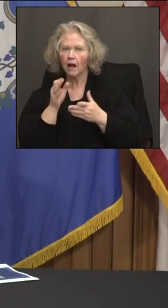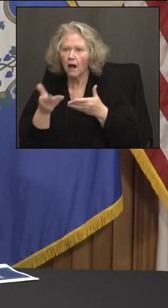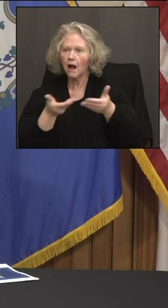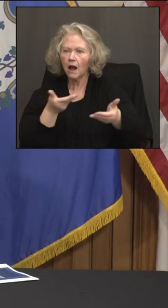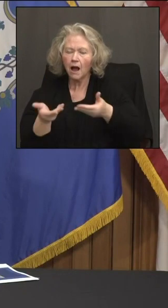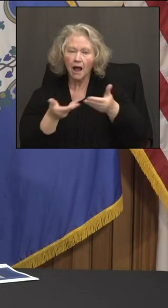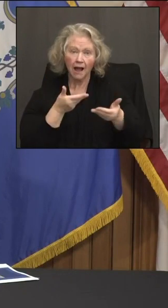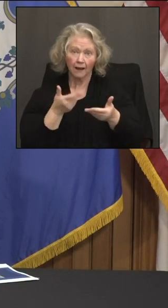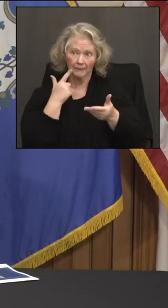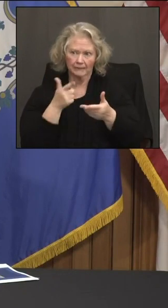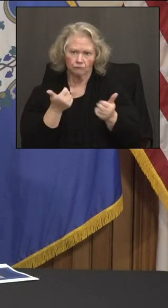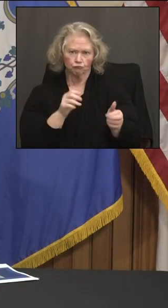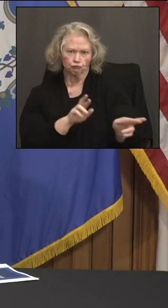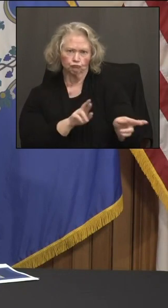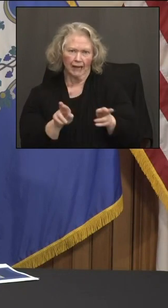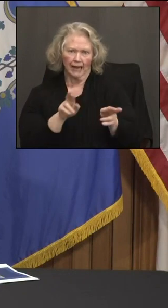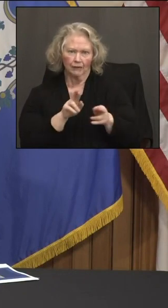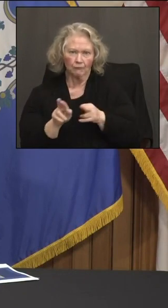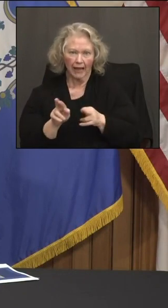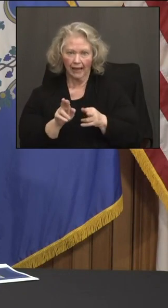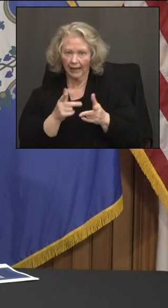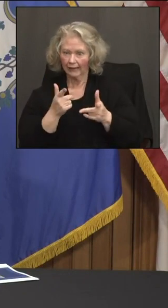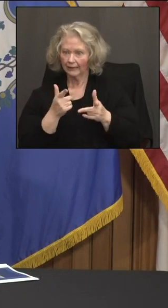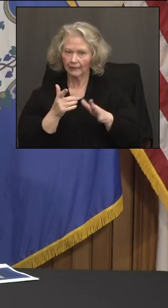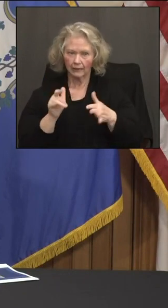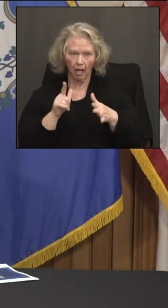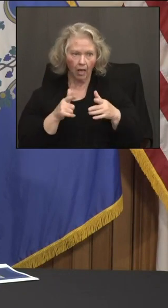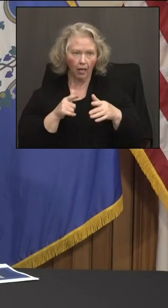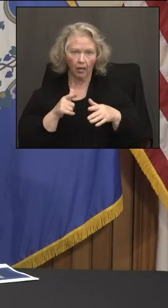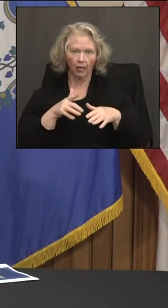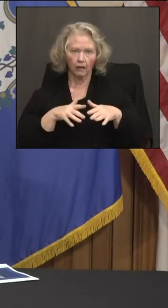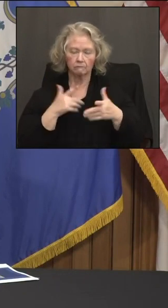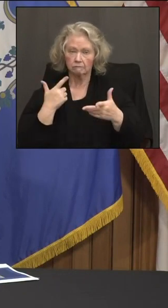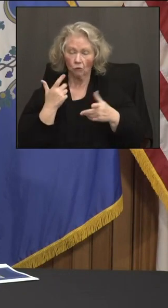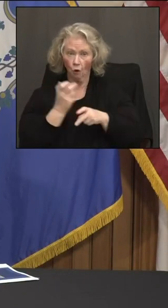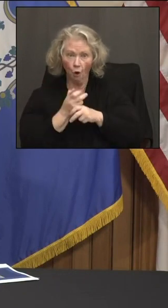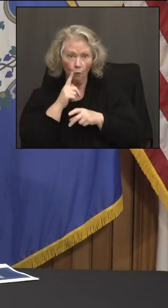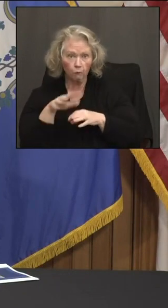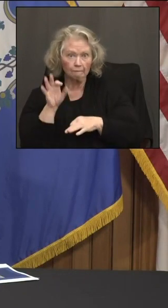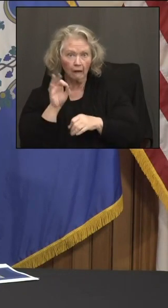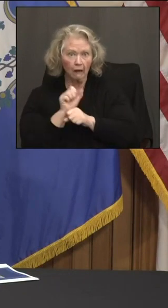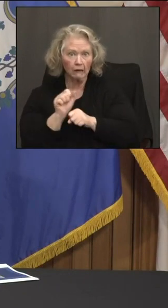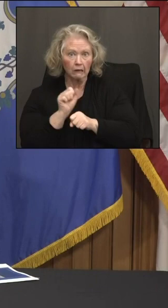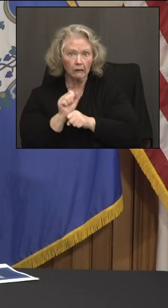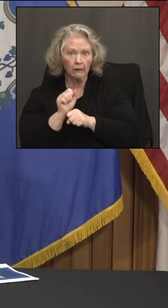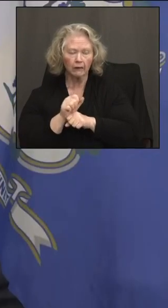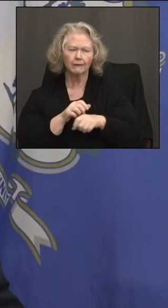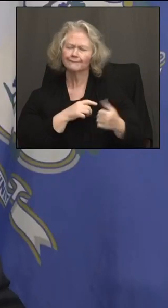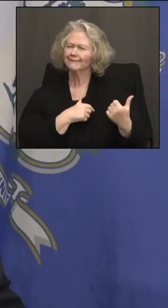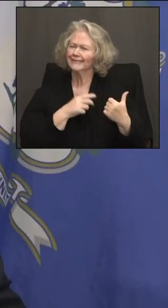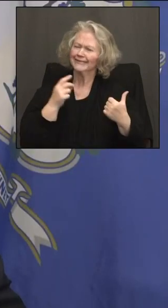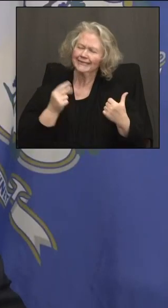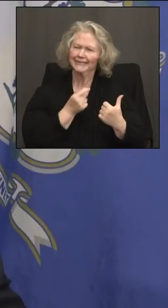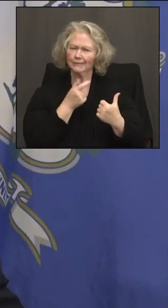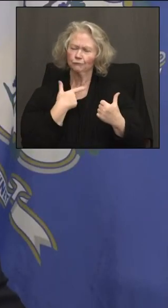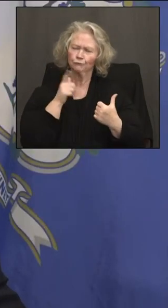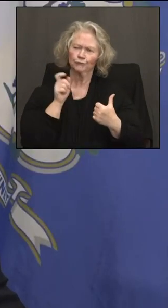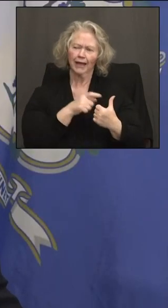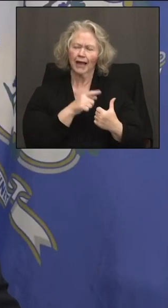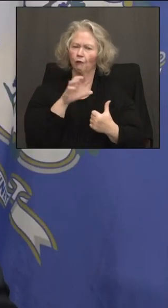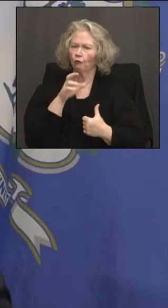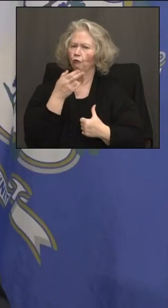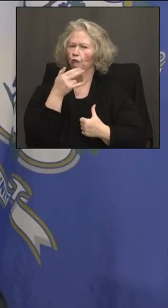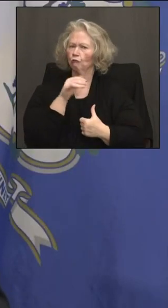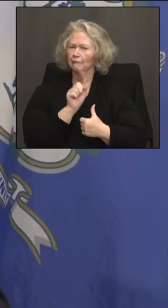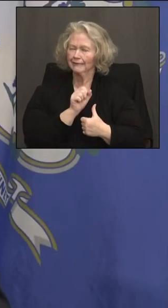increase staffing in preparation for that date and going forward, are they kind of scrambling to find people? We should have asked Chris that while he was still here.